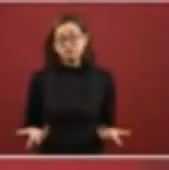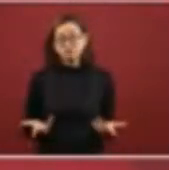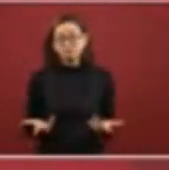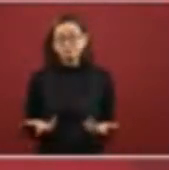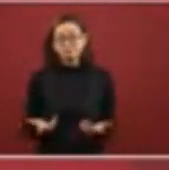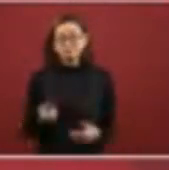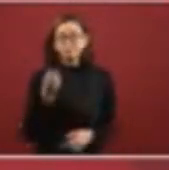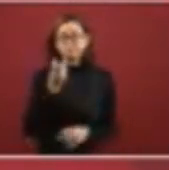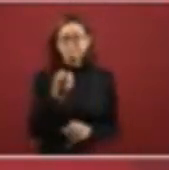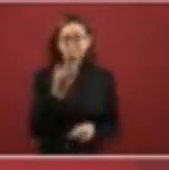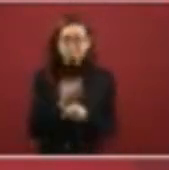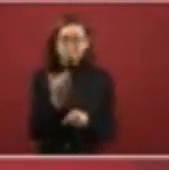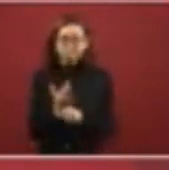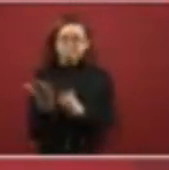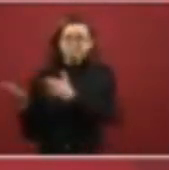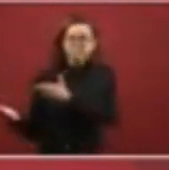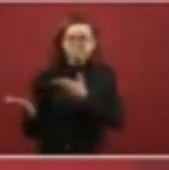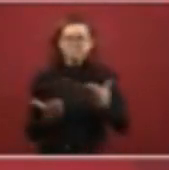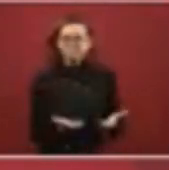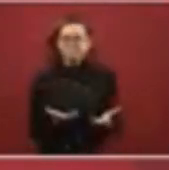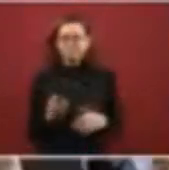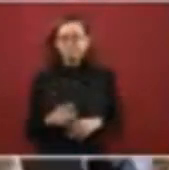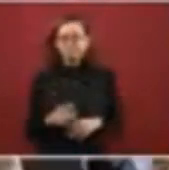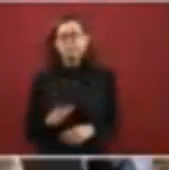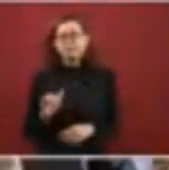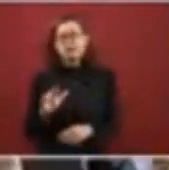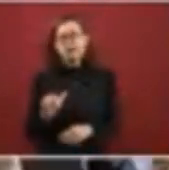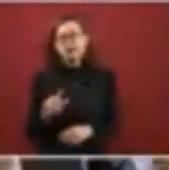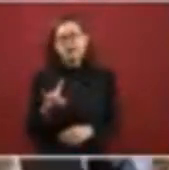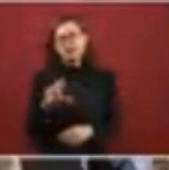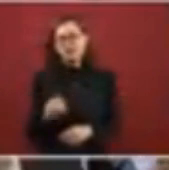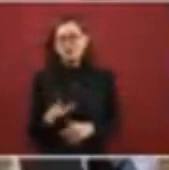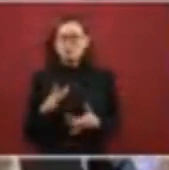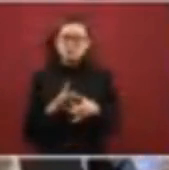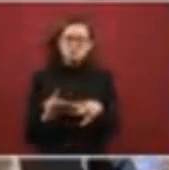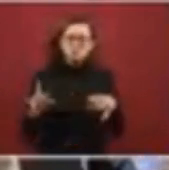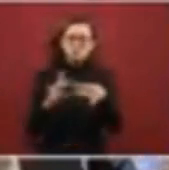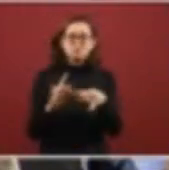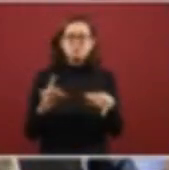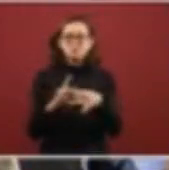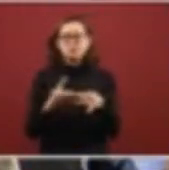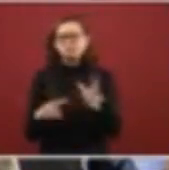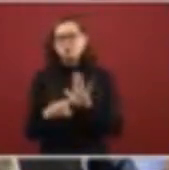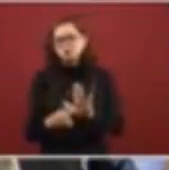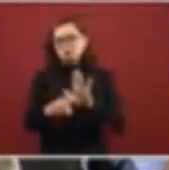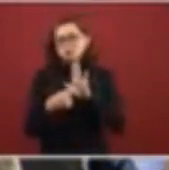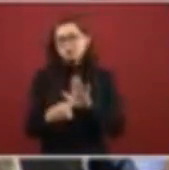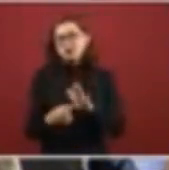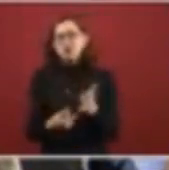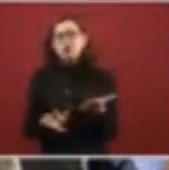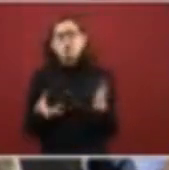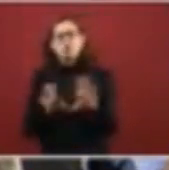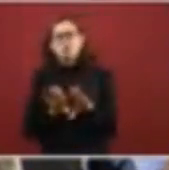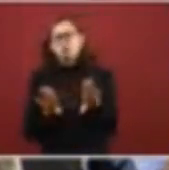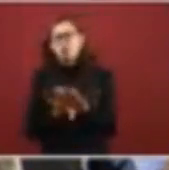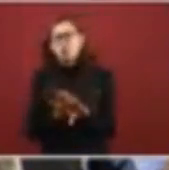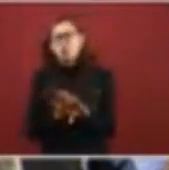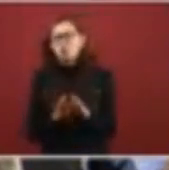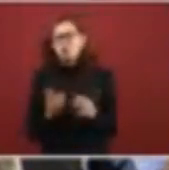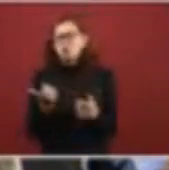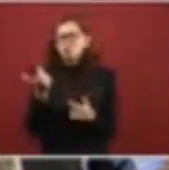And so now we're giving the chance to speak to Chechu so he can tell us how the prices are